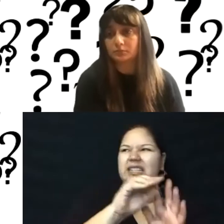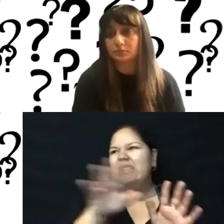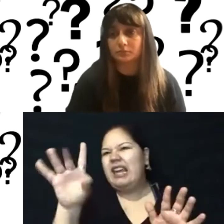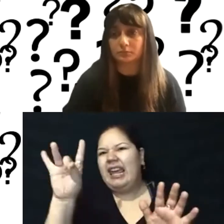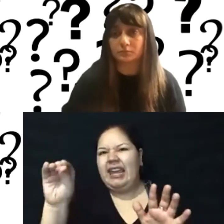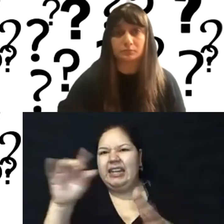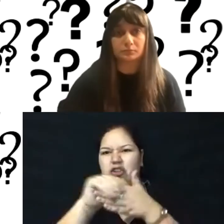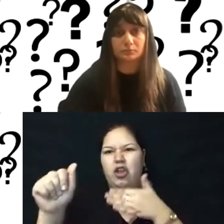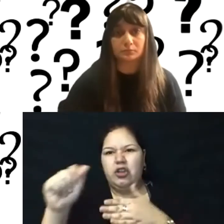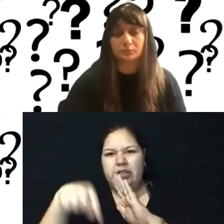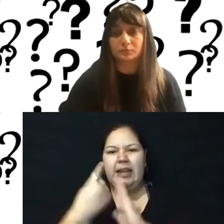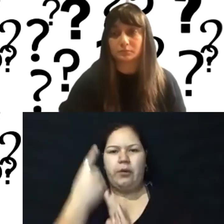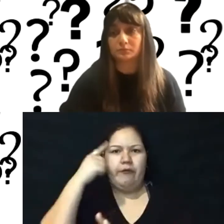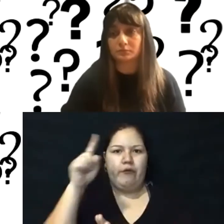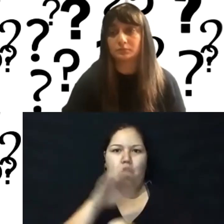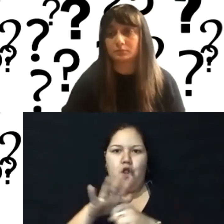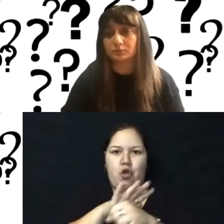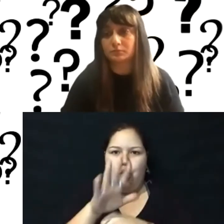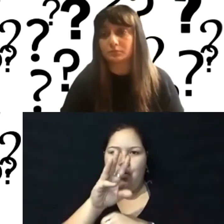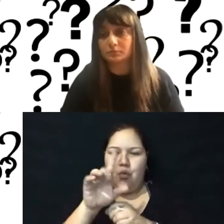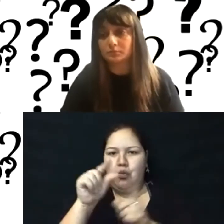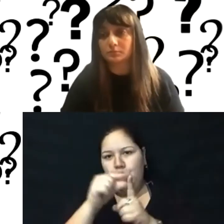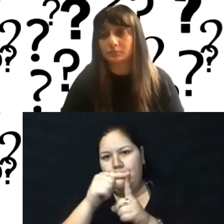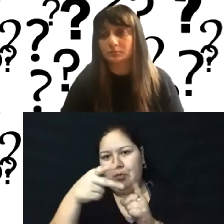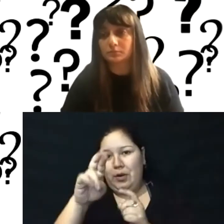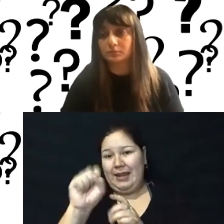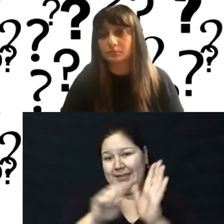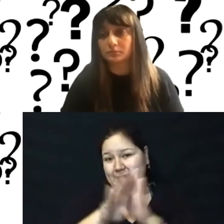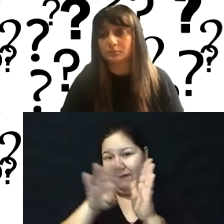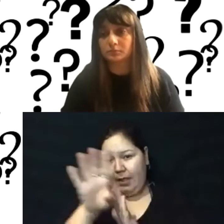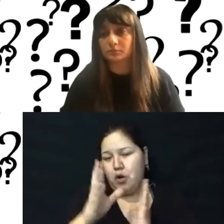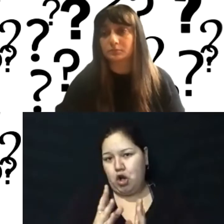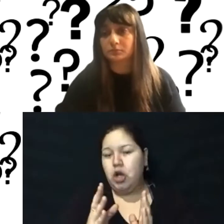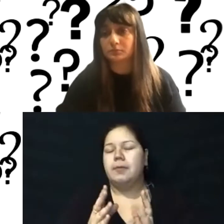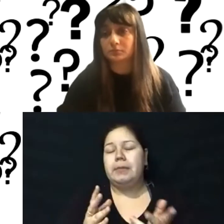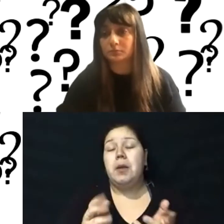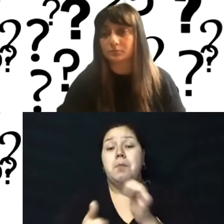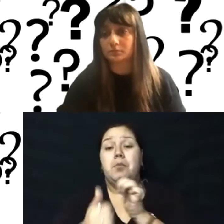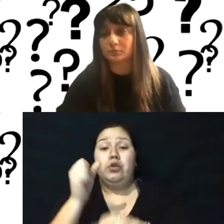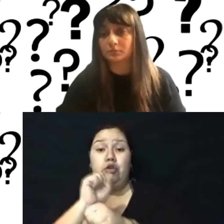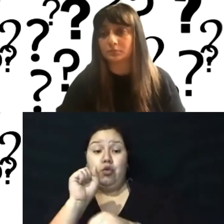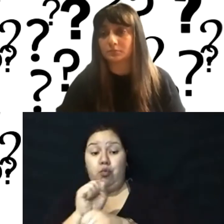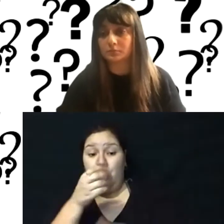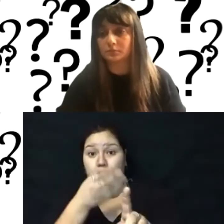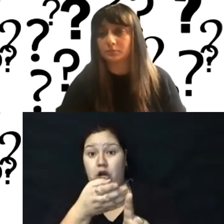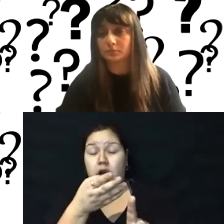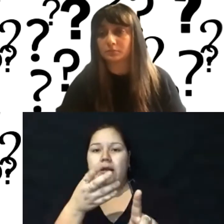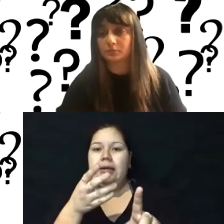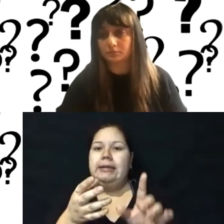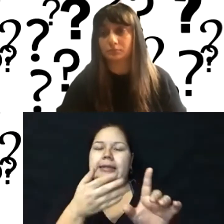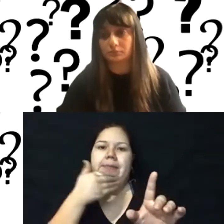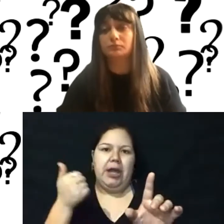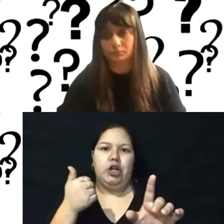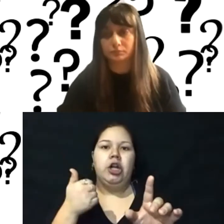WordPress developer, I would say per hour. Um, and, you know, most of the work in WordPress is done better by the hour.